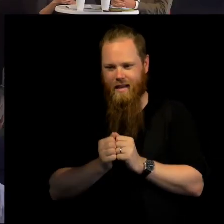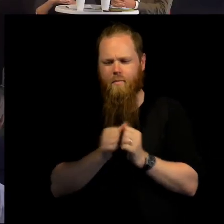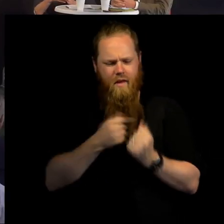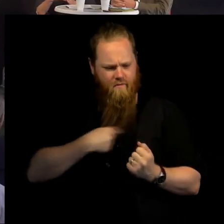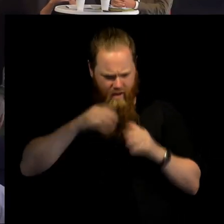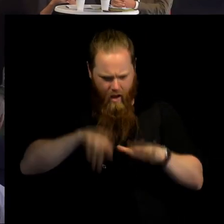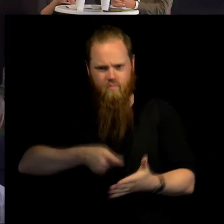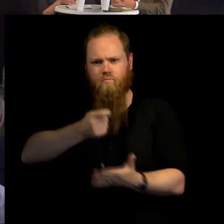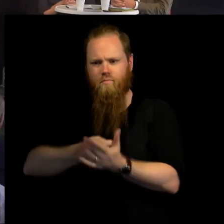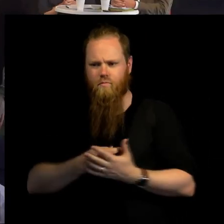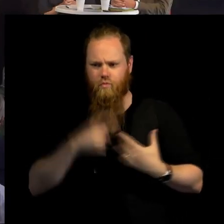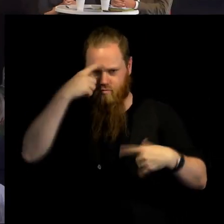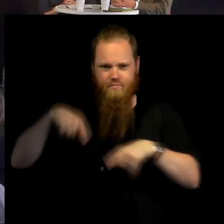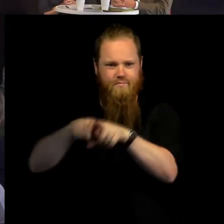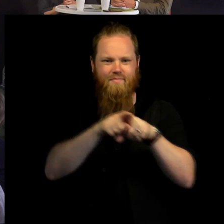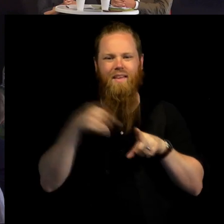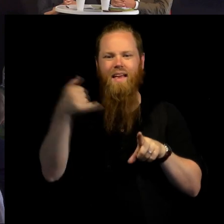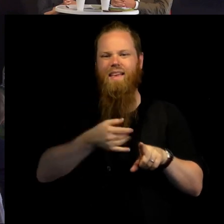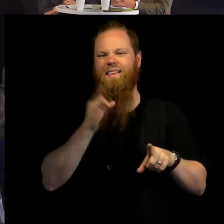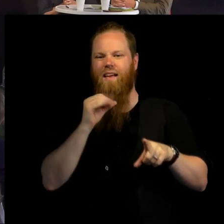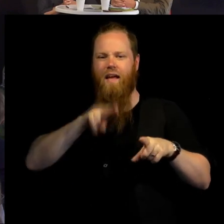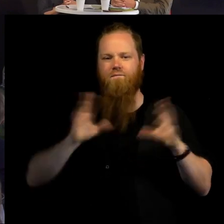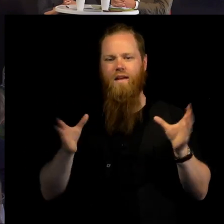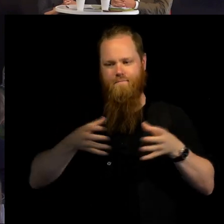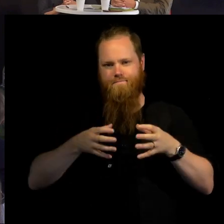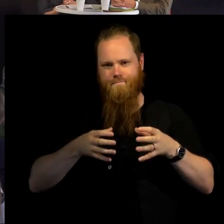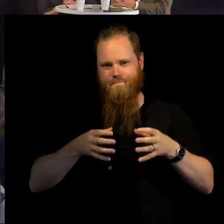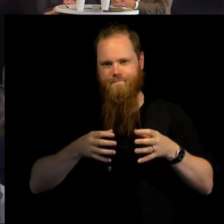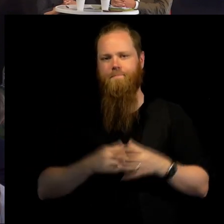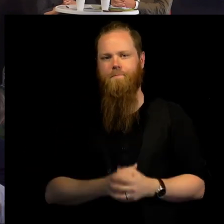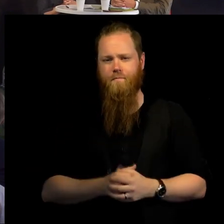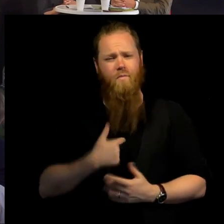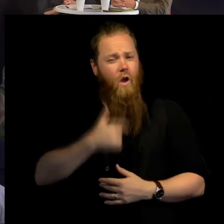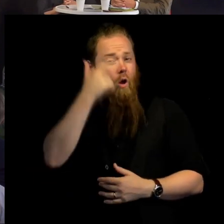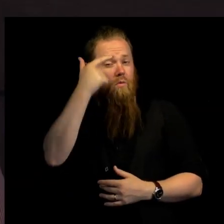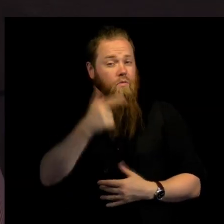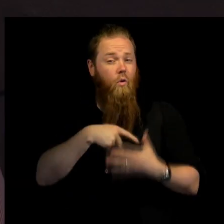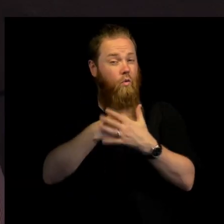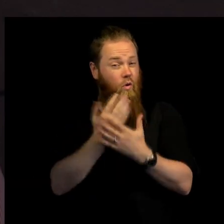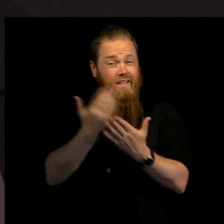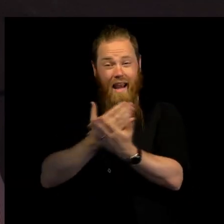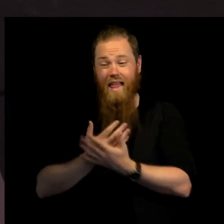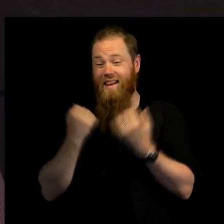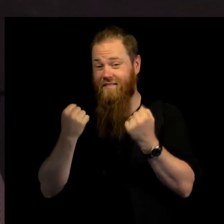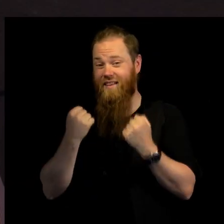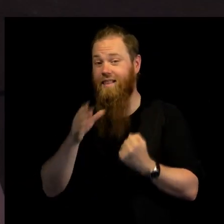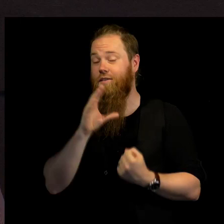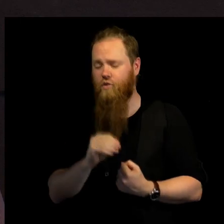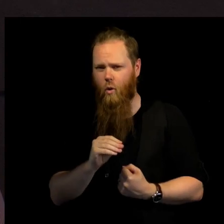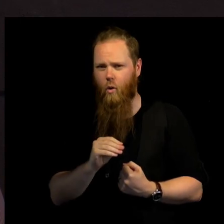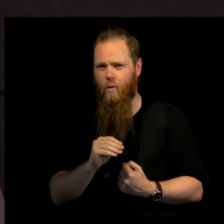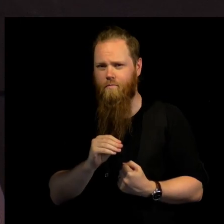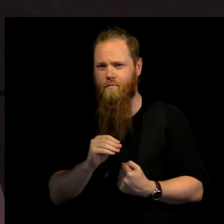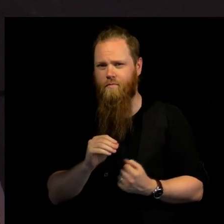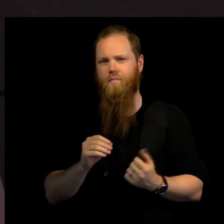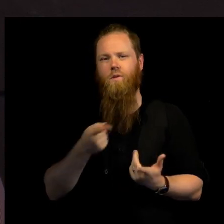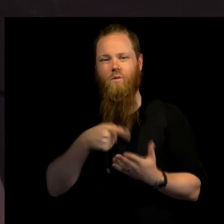within the family of the UN. And while I do believe that the Nordic countries are very important, we can also see, and especially